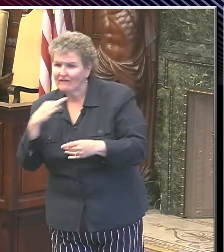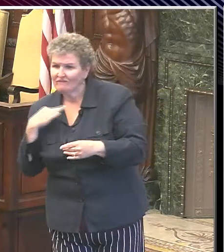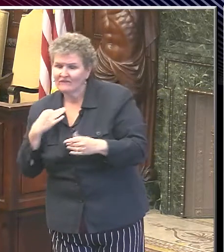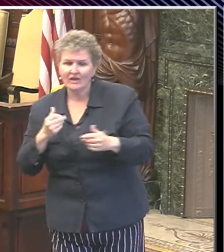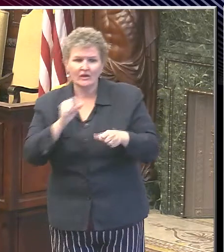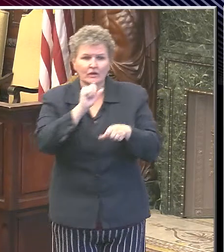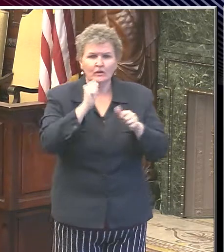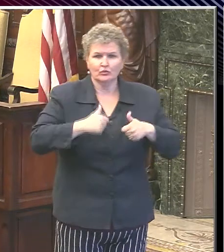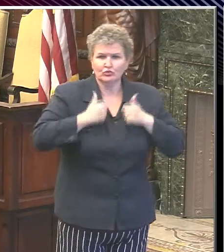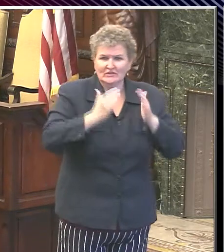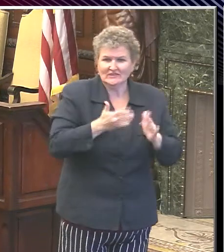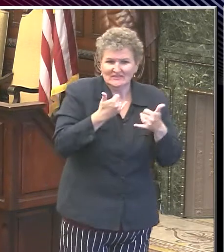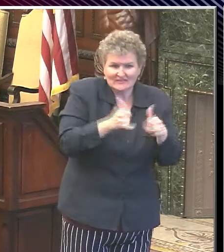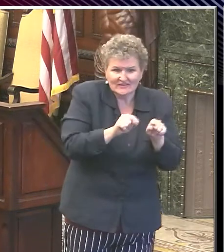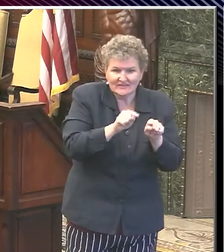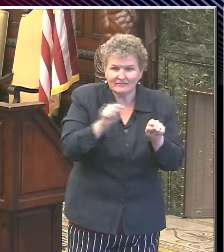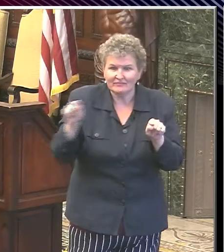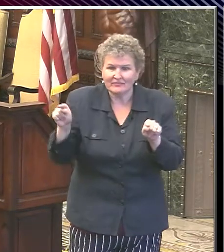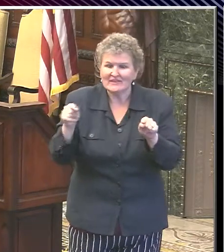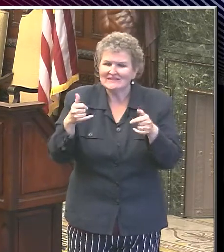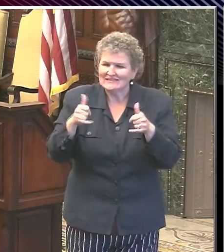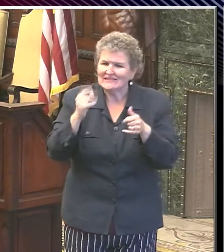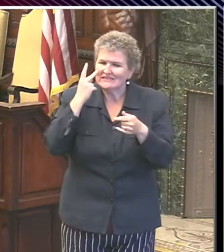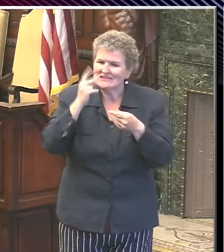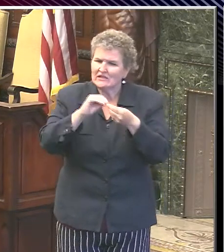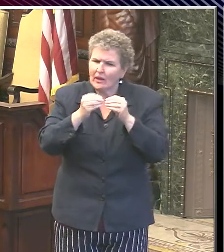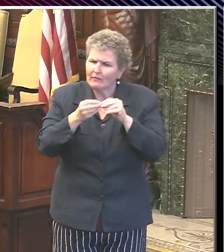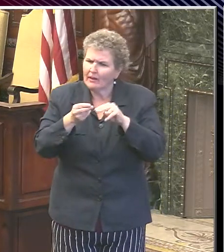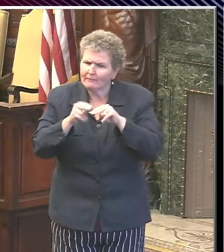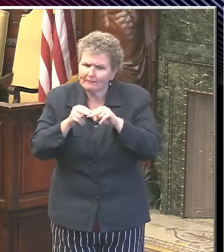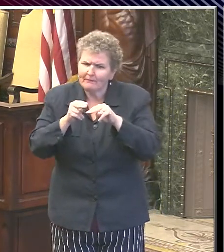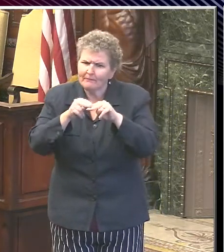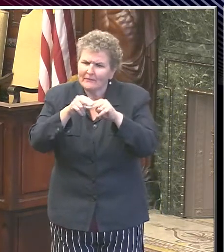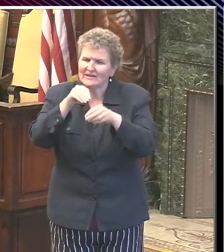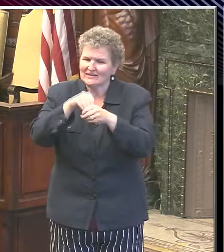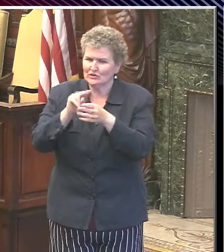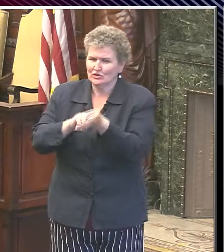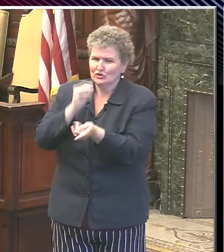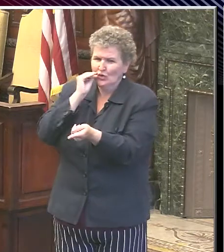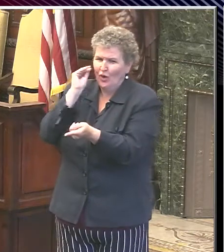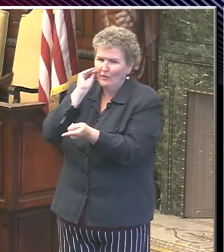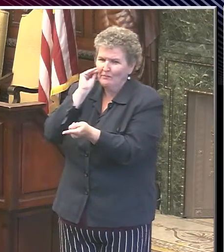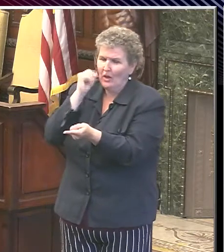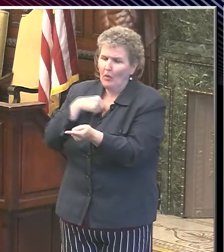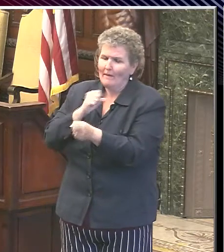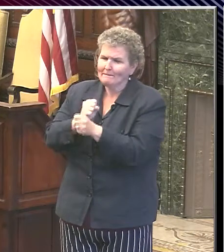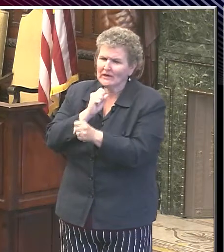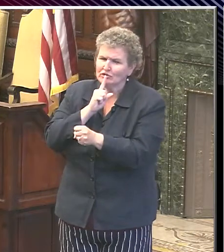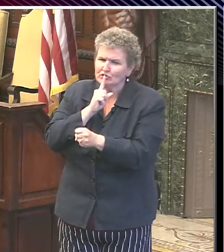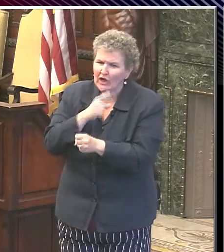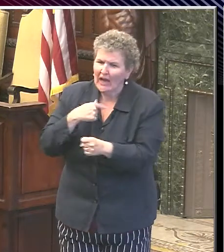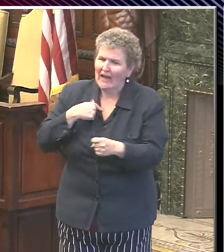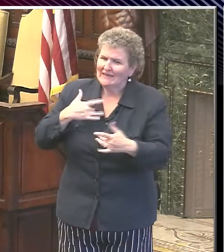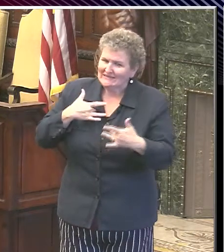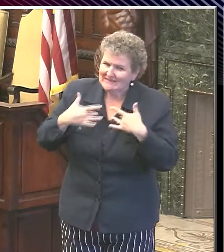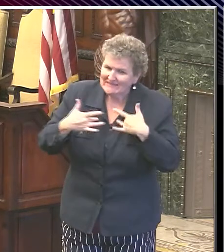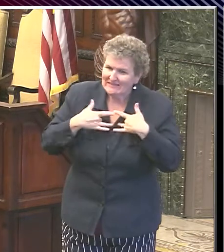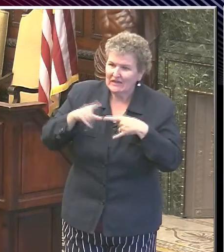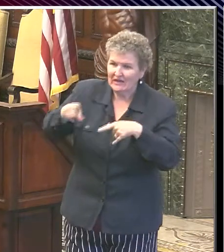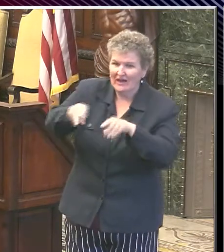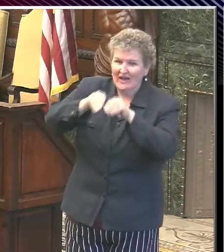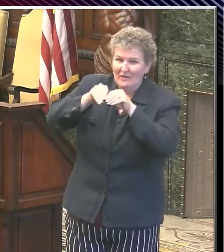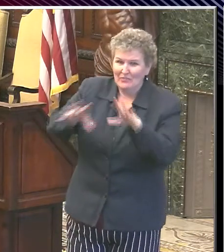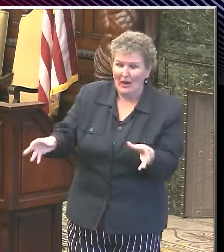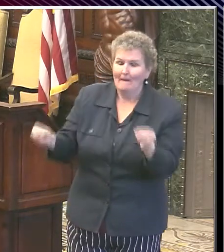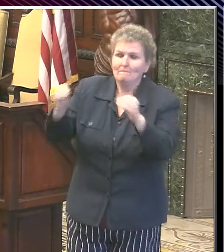Nonetheless, with the increasing cases in the communities as whole, we are very concerned about this epidemic wave getting into facilities. This is clearly the highest